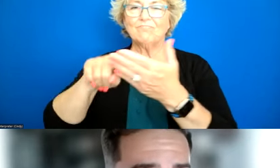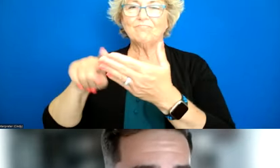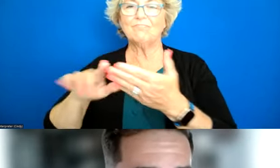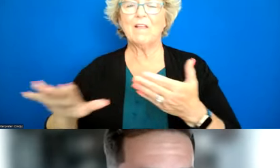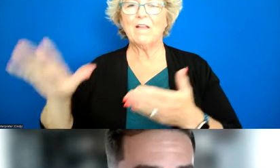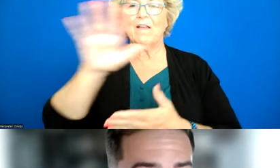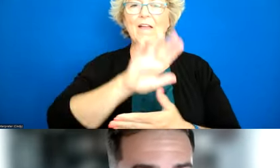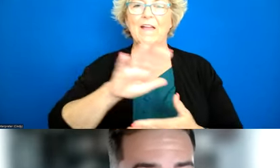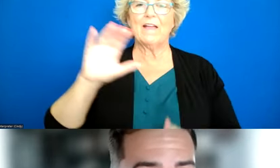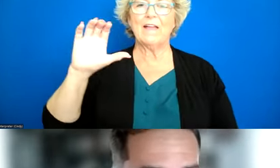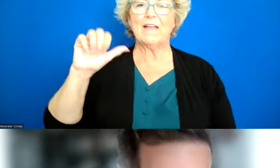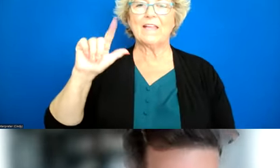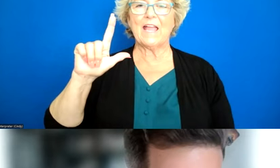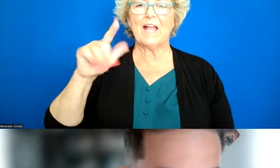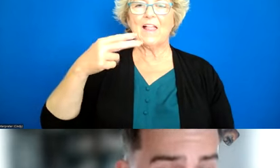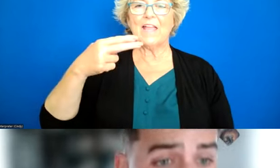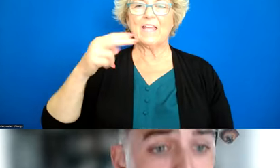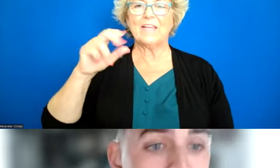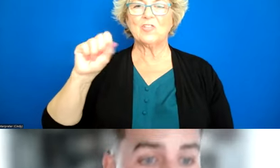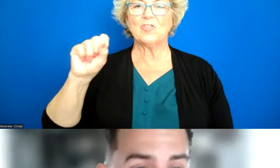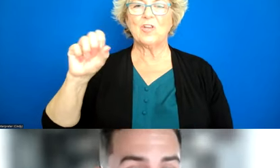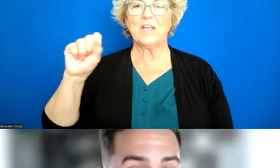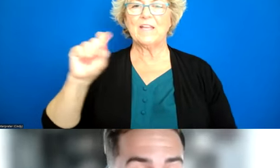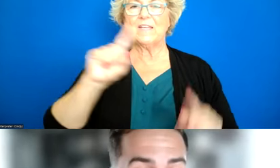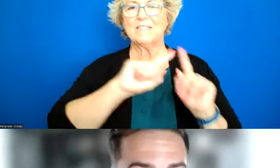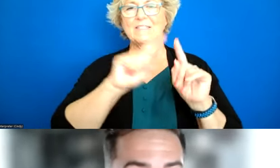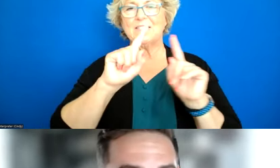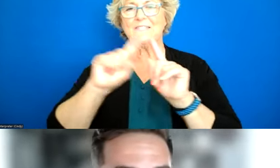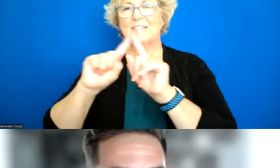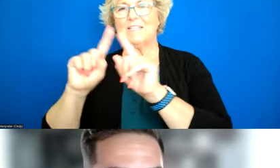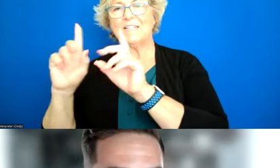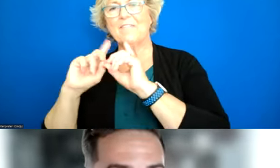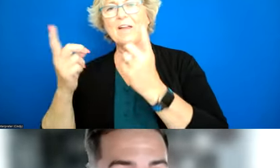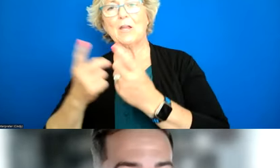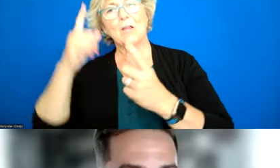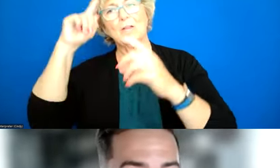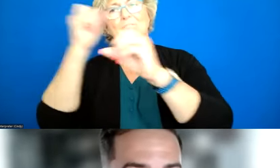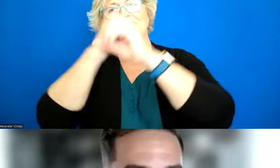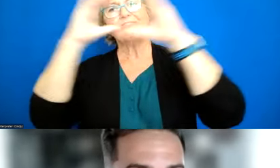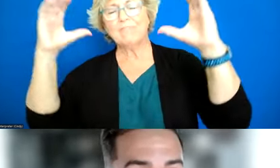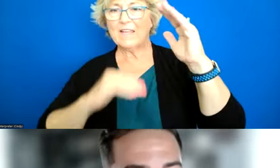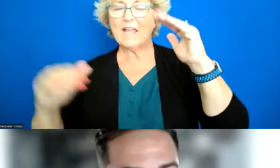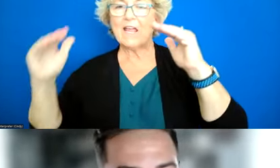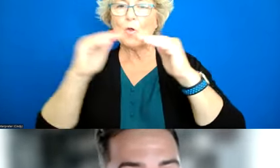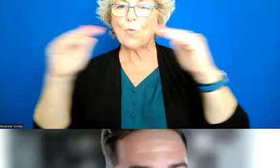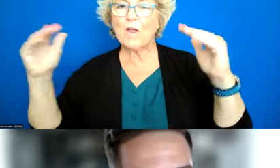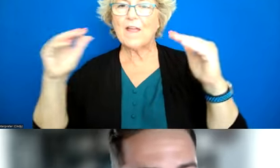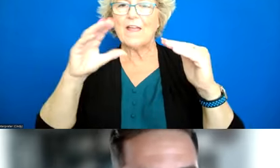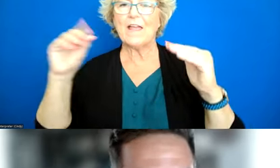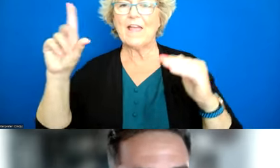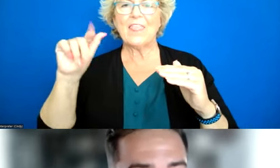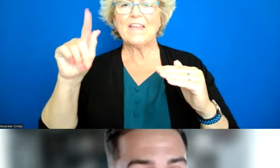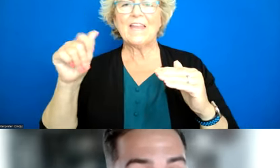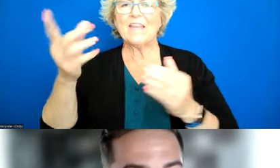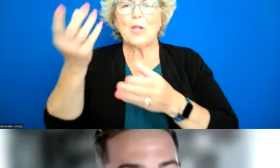hhs departments and and ask them when you think about equity and the data that you're missing